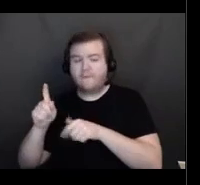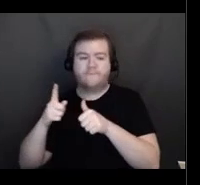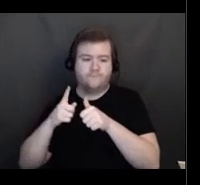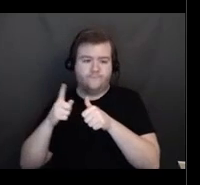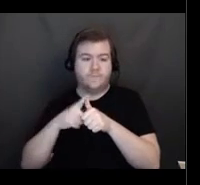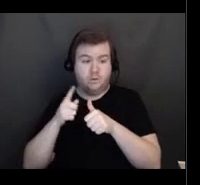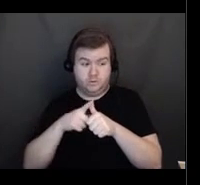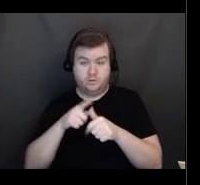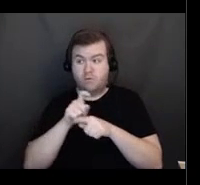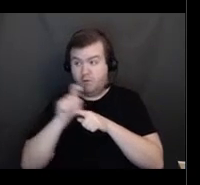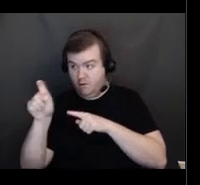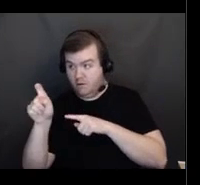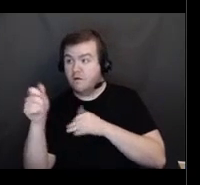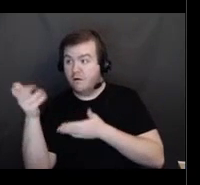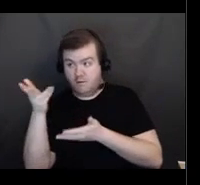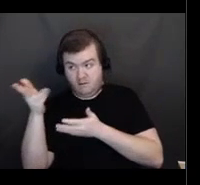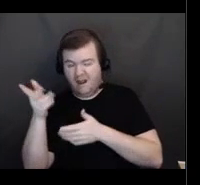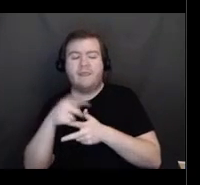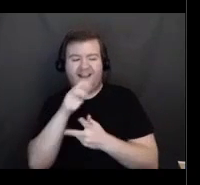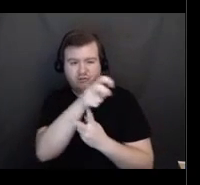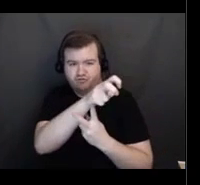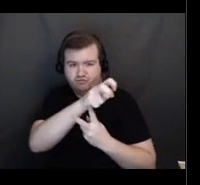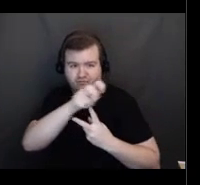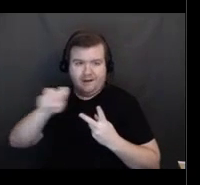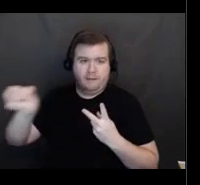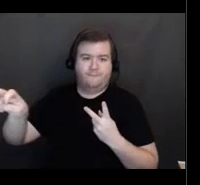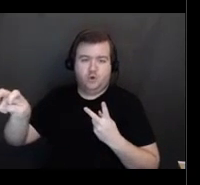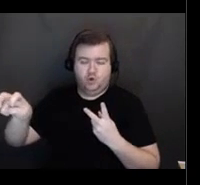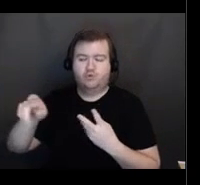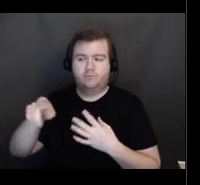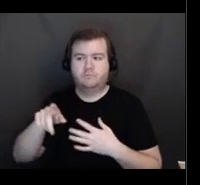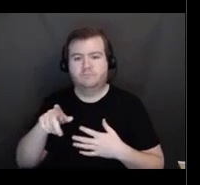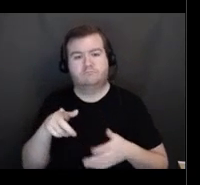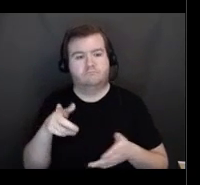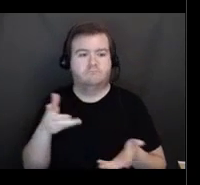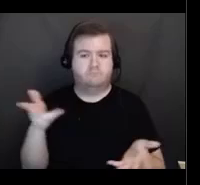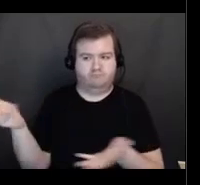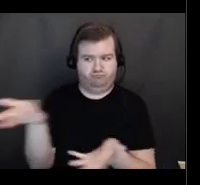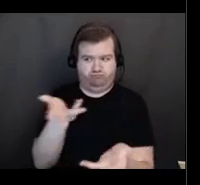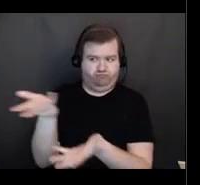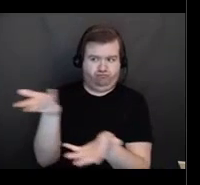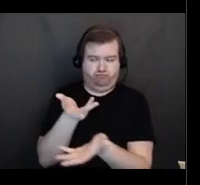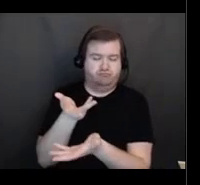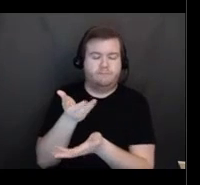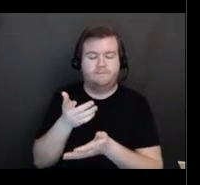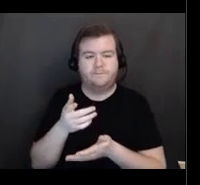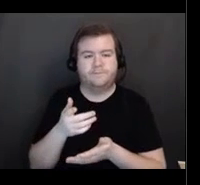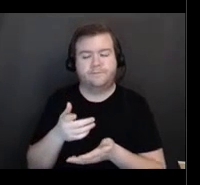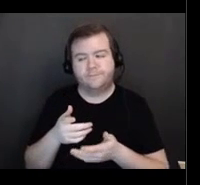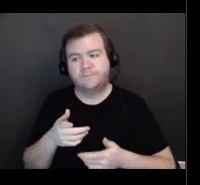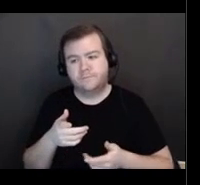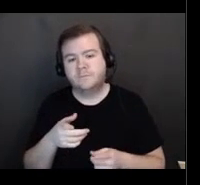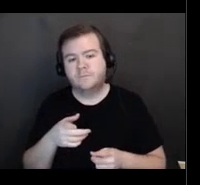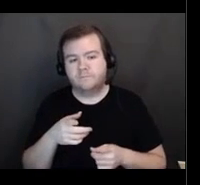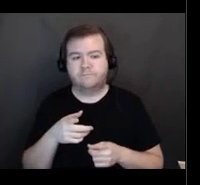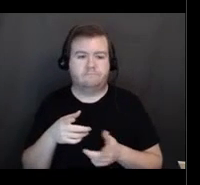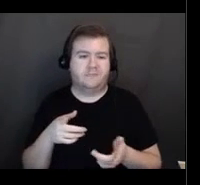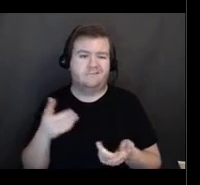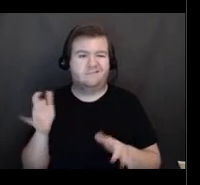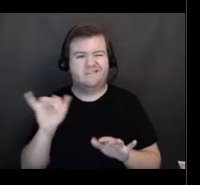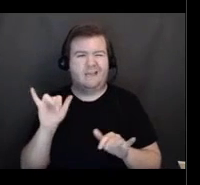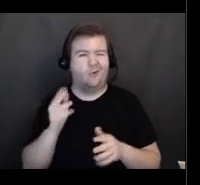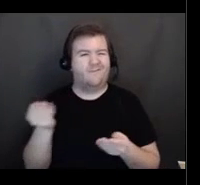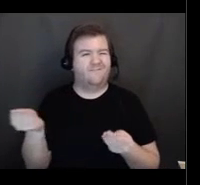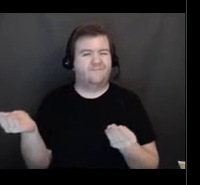then transferring them to the provider transfer, like you're sort of